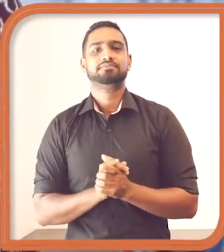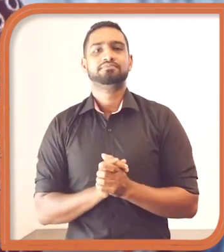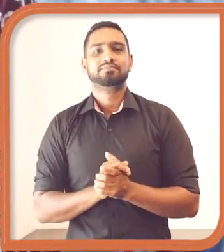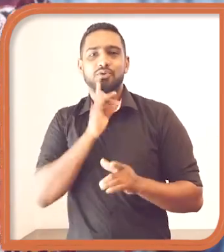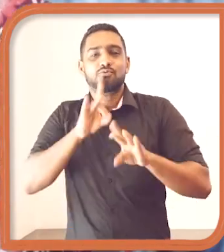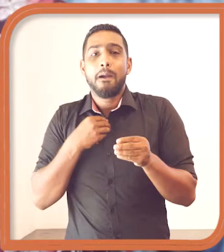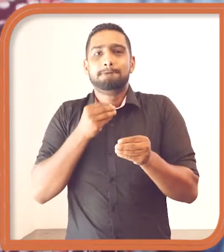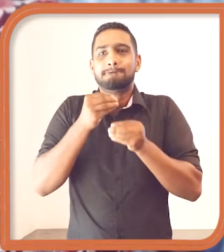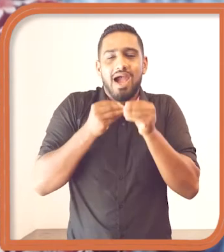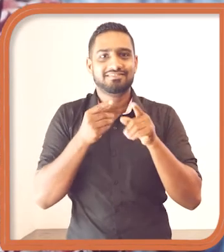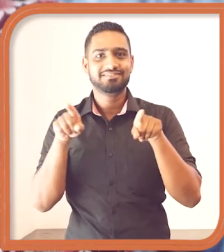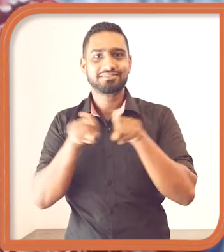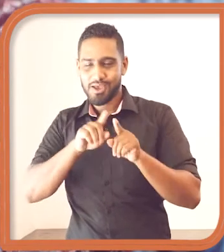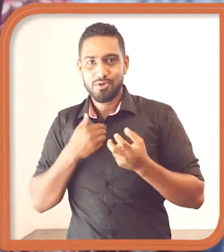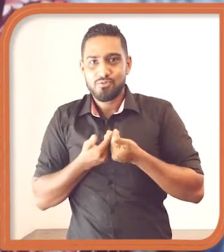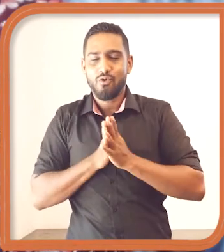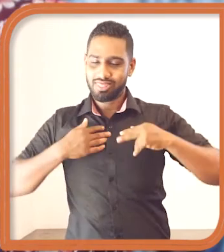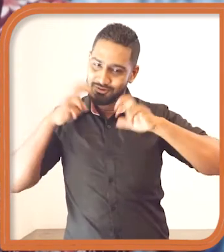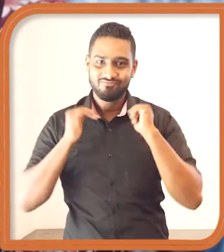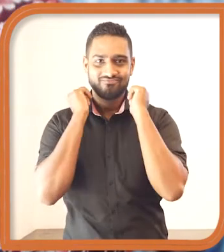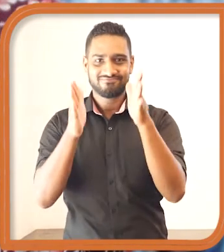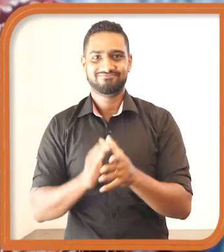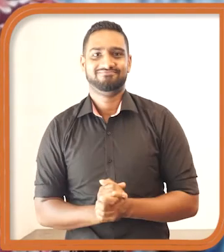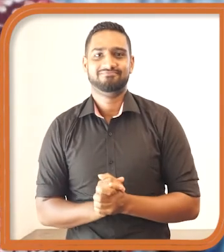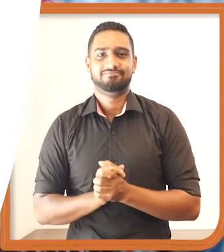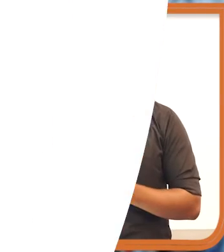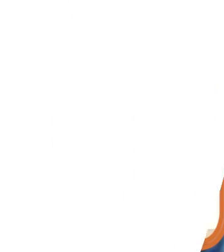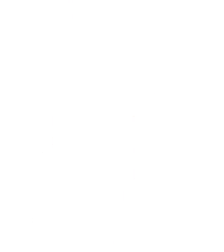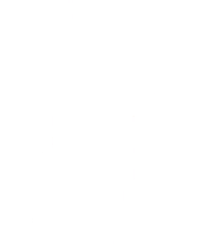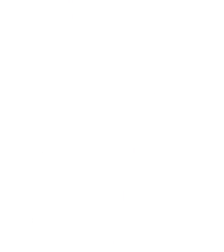or maybe a magic of discovering myself.